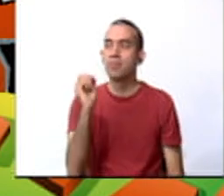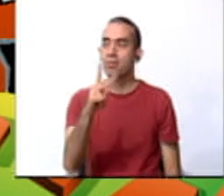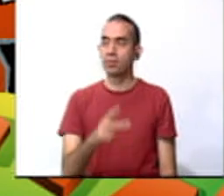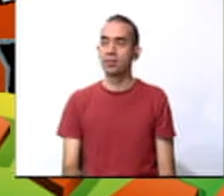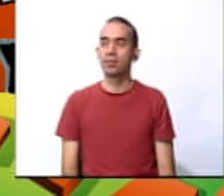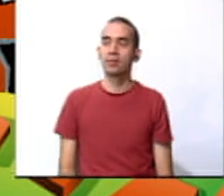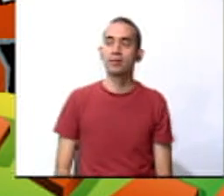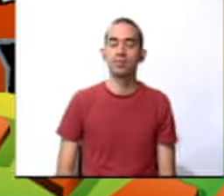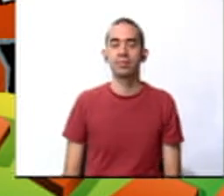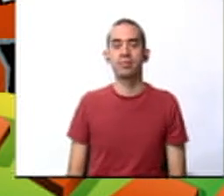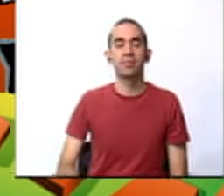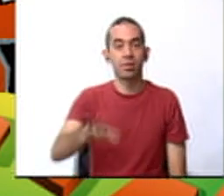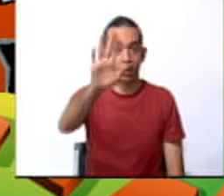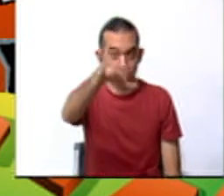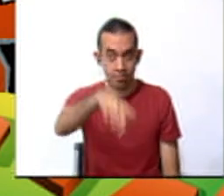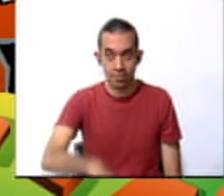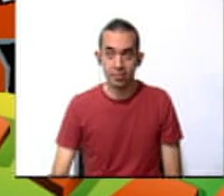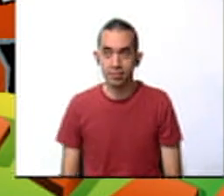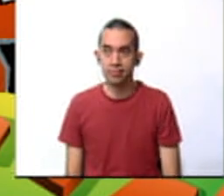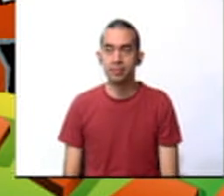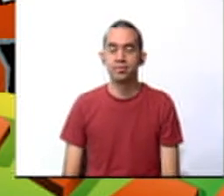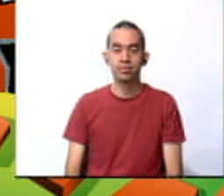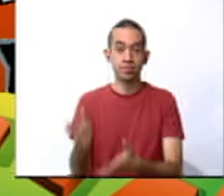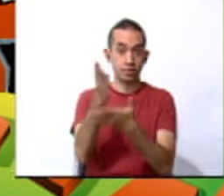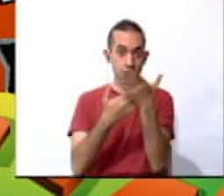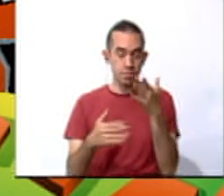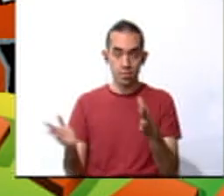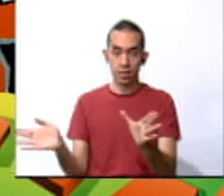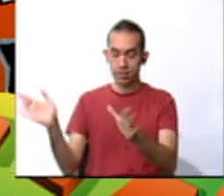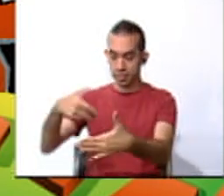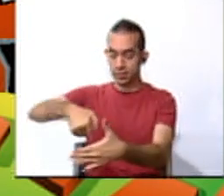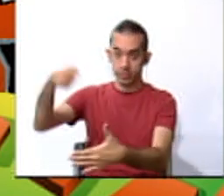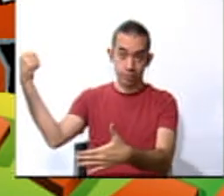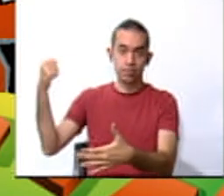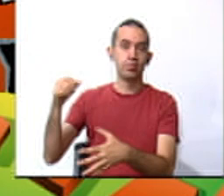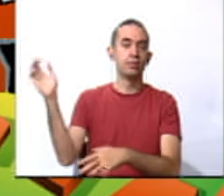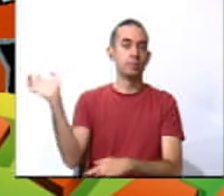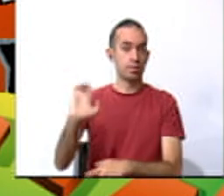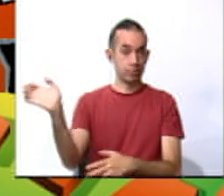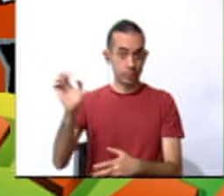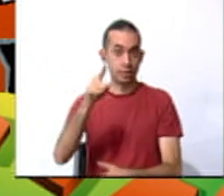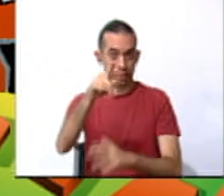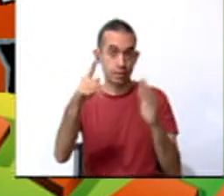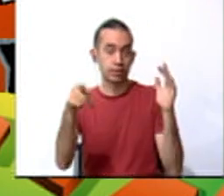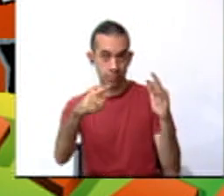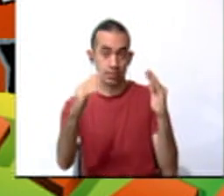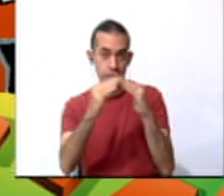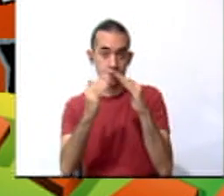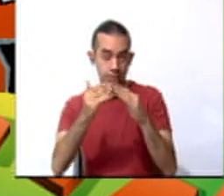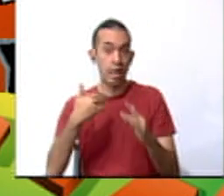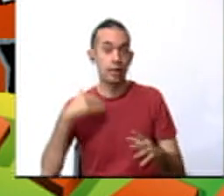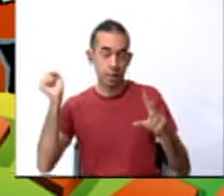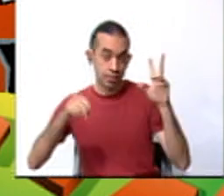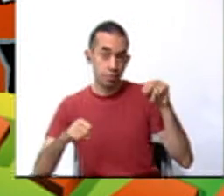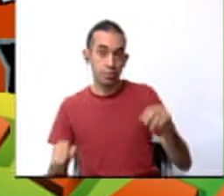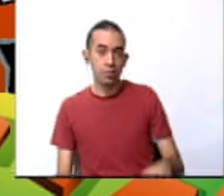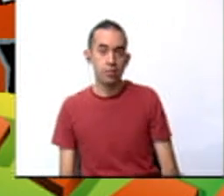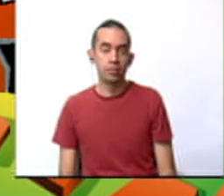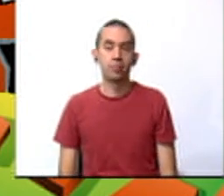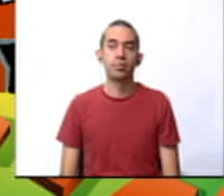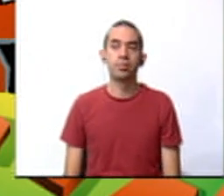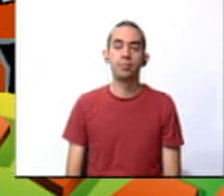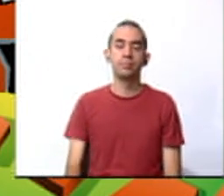We have an emergency kit at home. Yes or no? Okay.